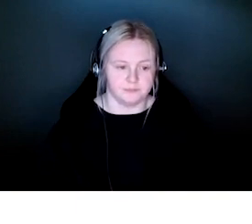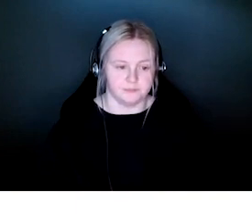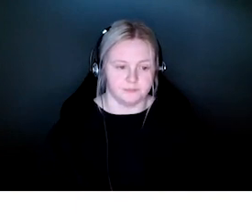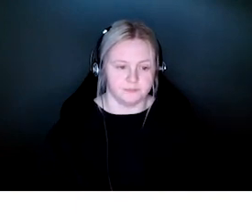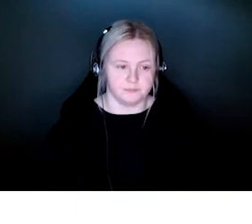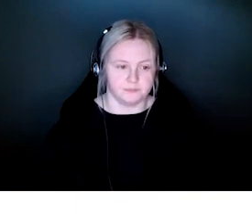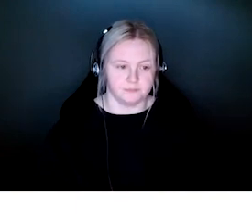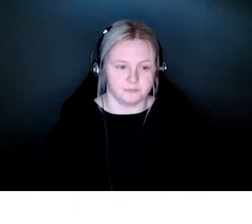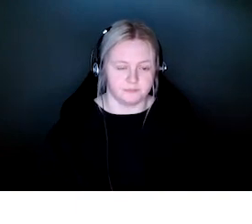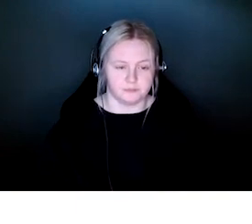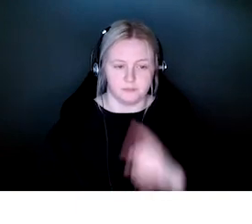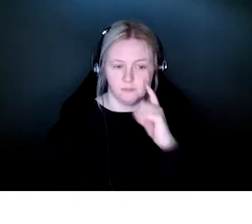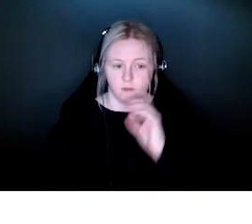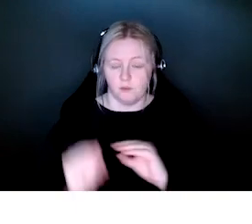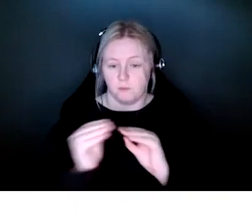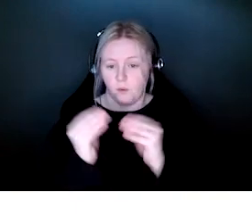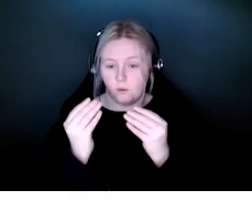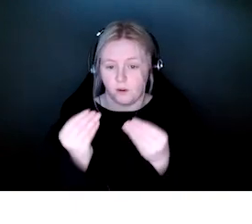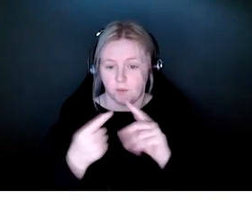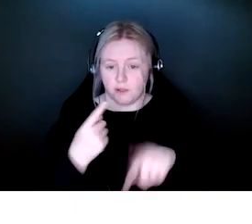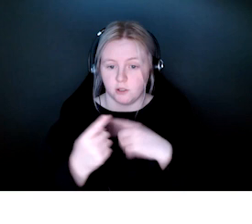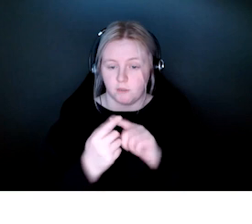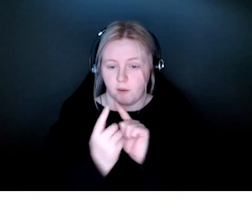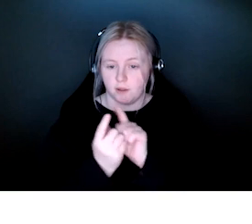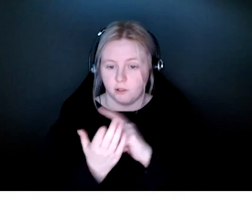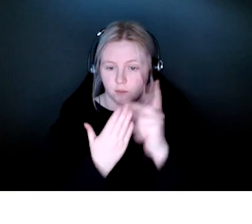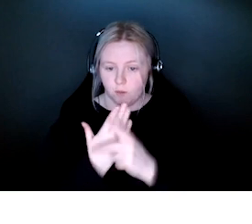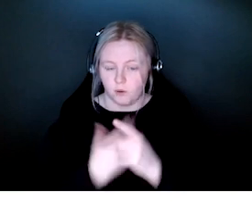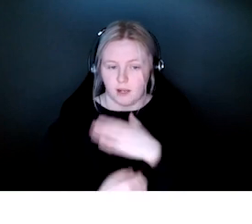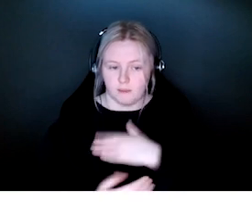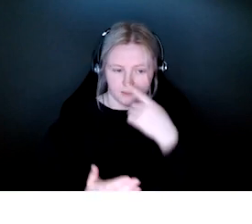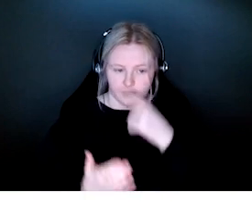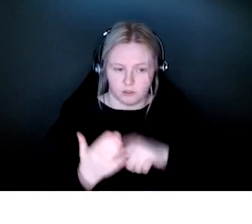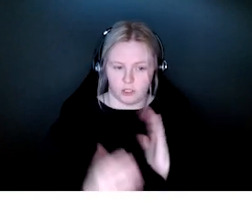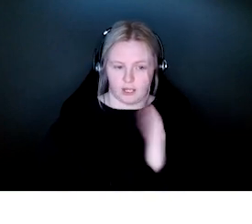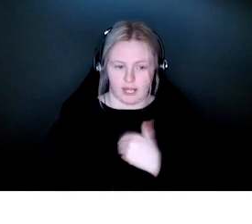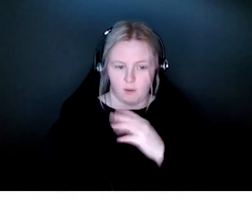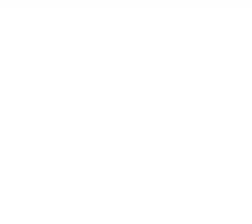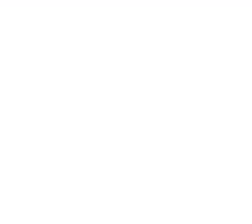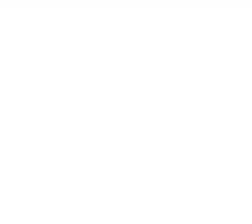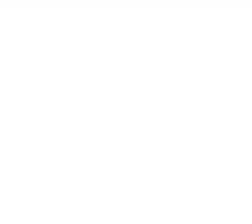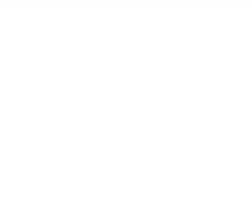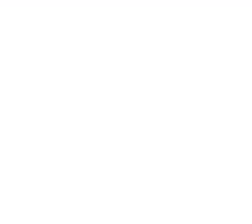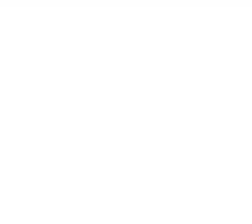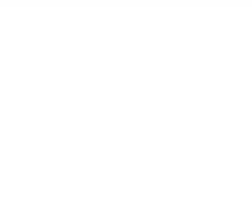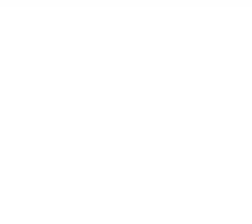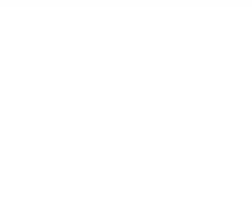To learn more about the Fighting Blindness Canada Mentorship Program, please visit us online at fightingblindness.ca